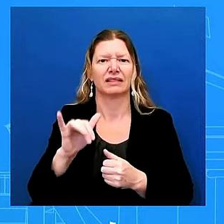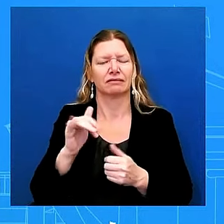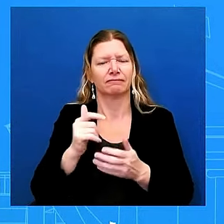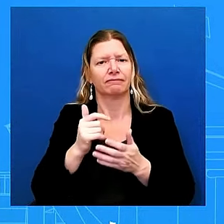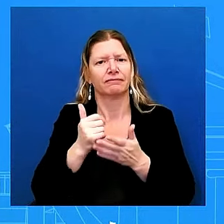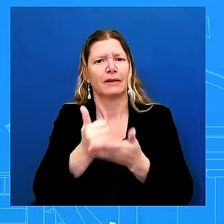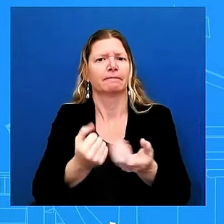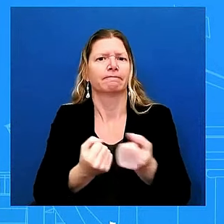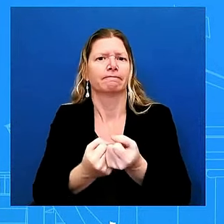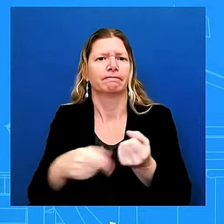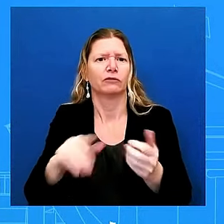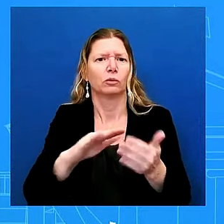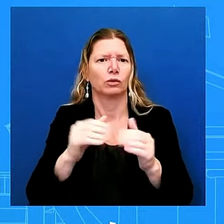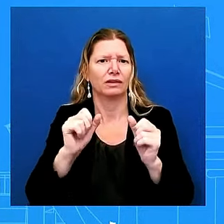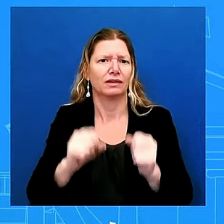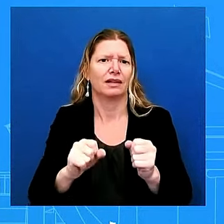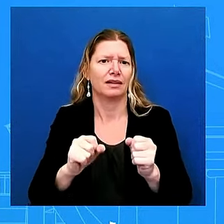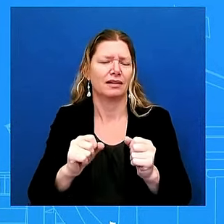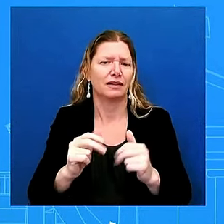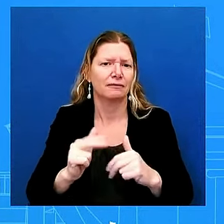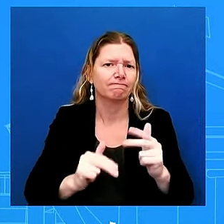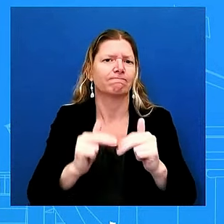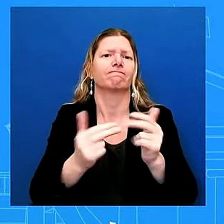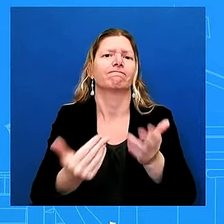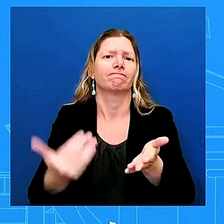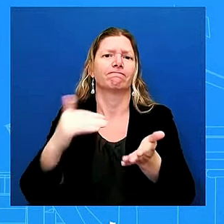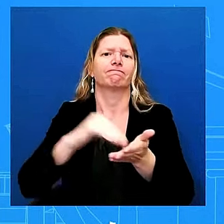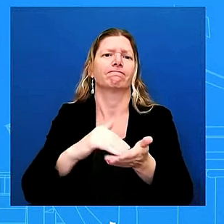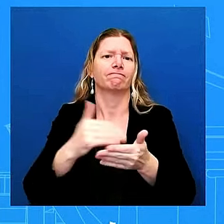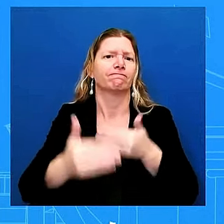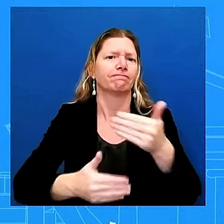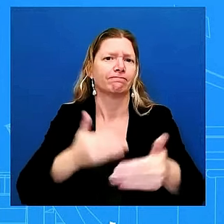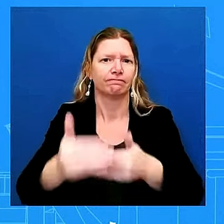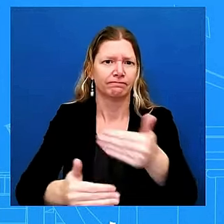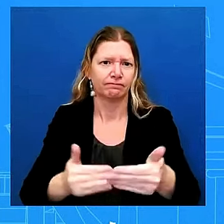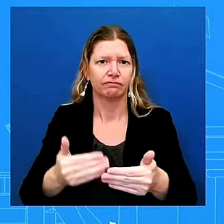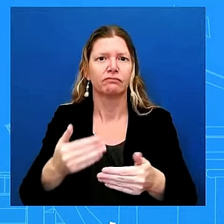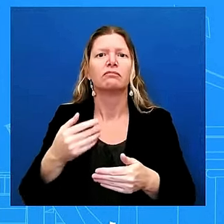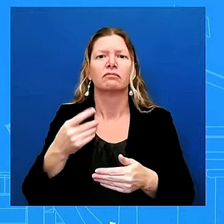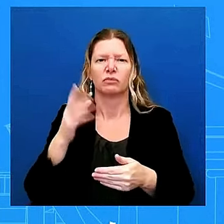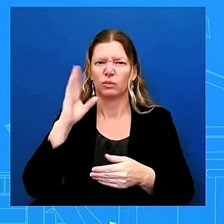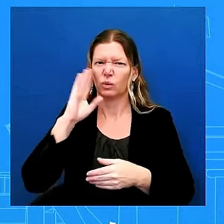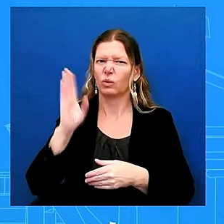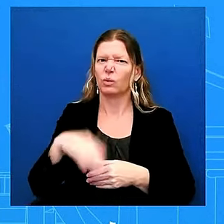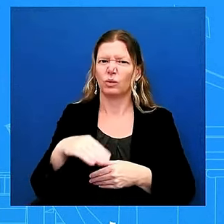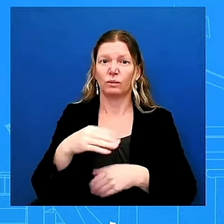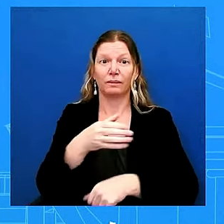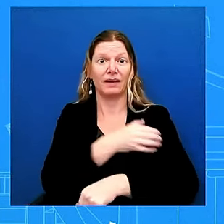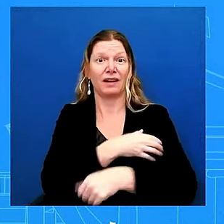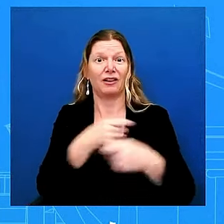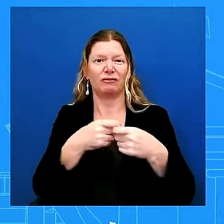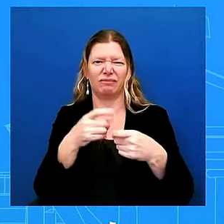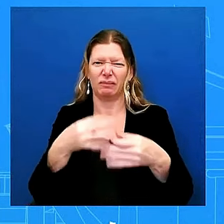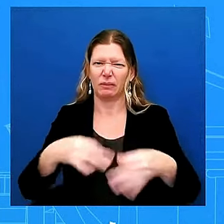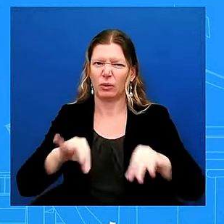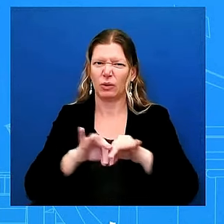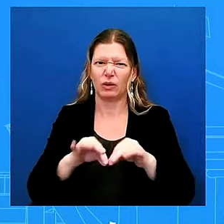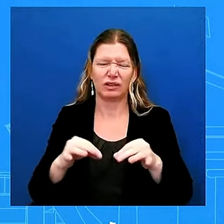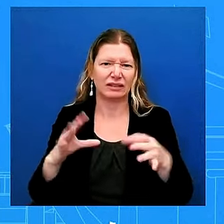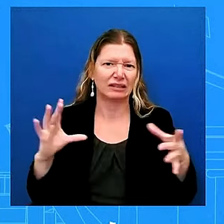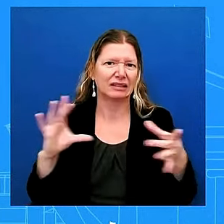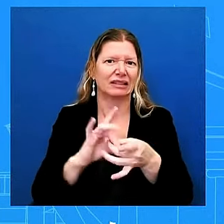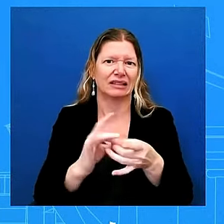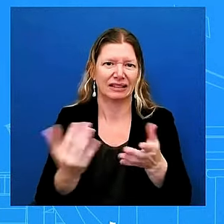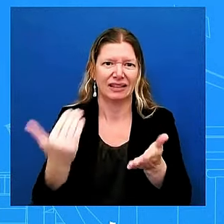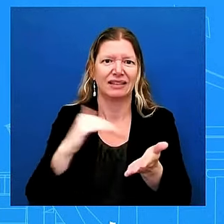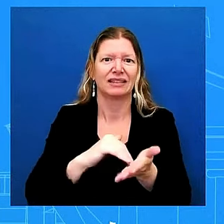about what we're doing on this front because that is truly the fundamental lifeline sector as of this morning about 2 million people are still without